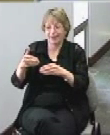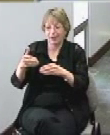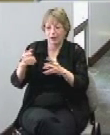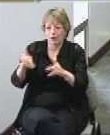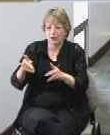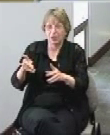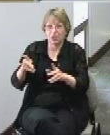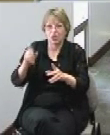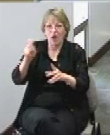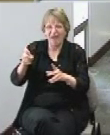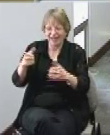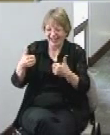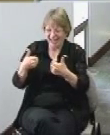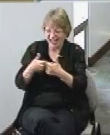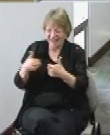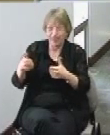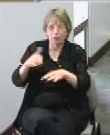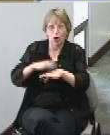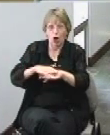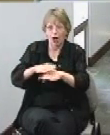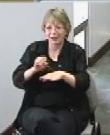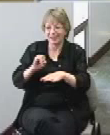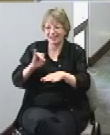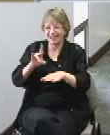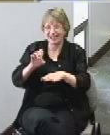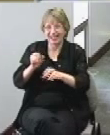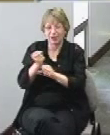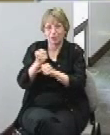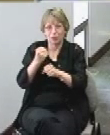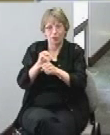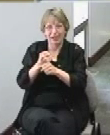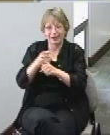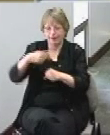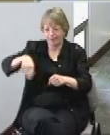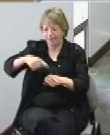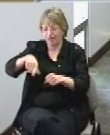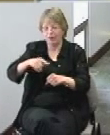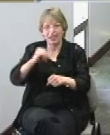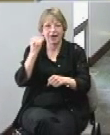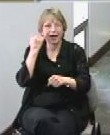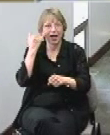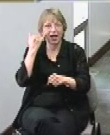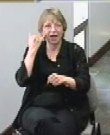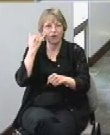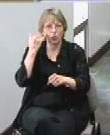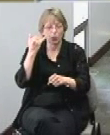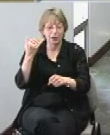hit them on their sides to make them spin if you hit them in the front or back nothing happens